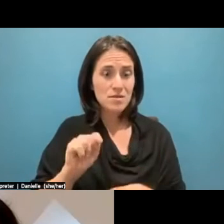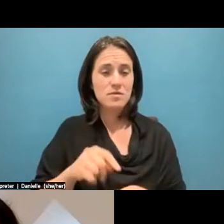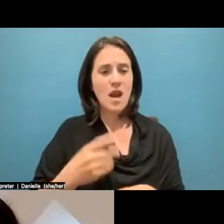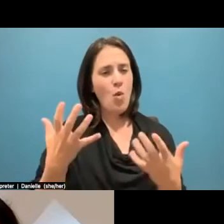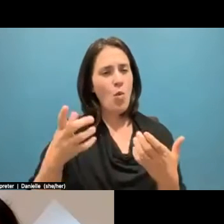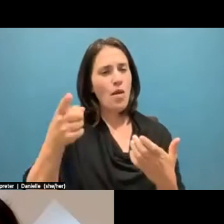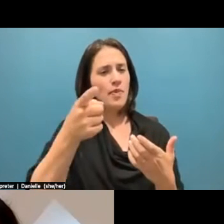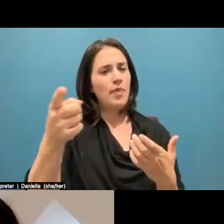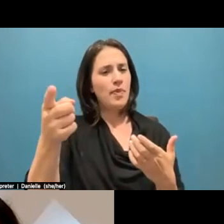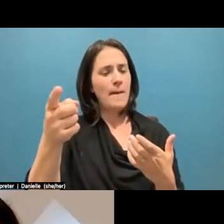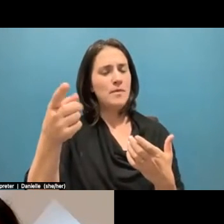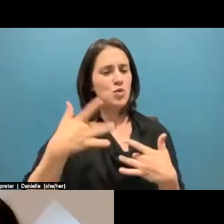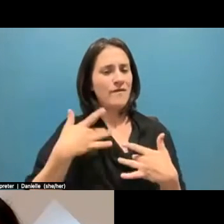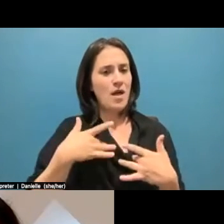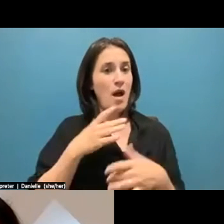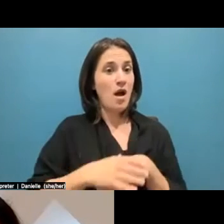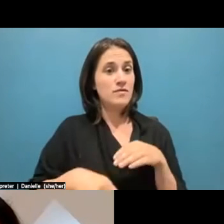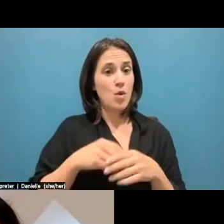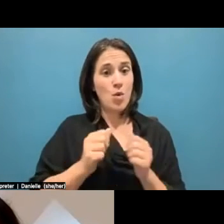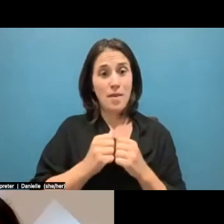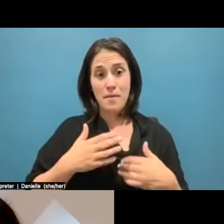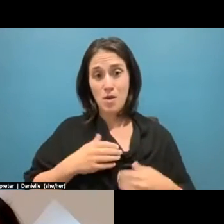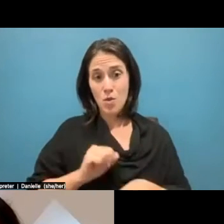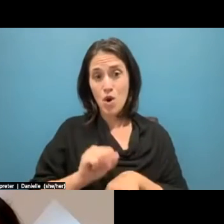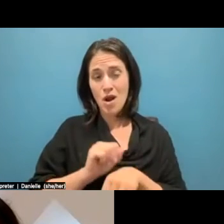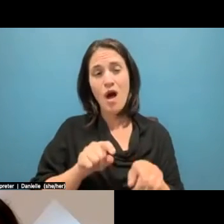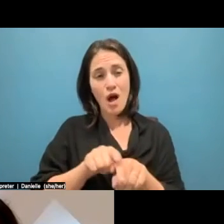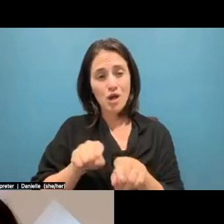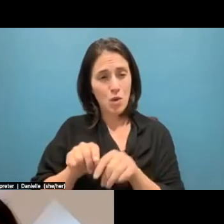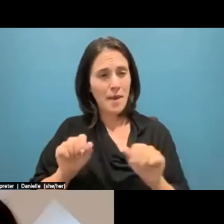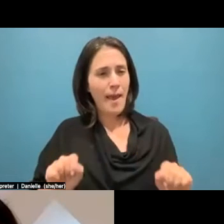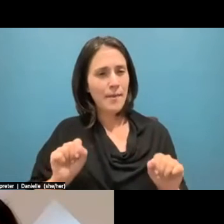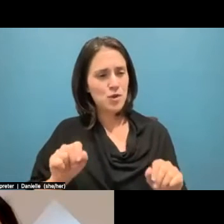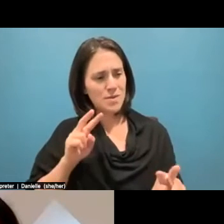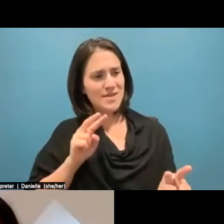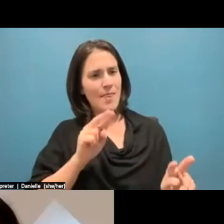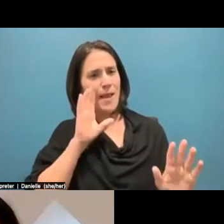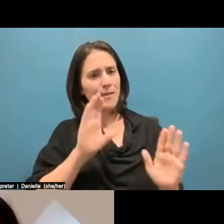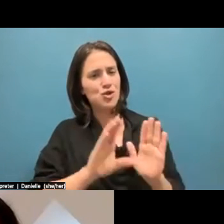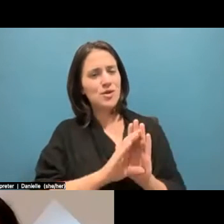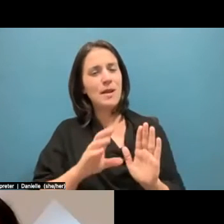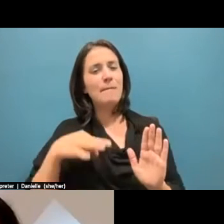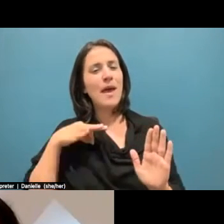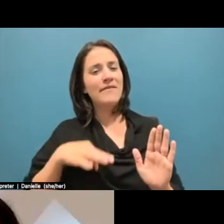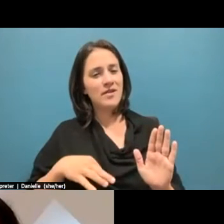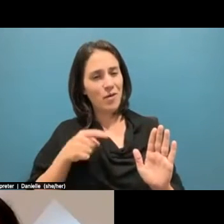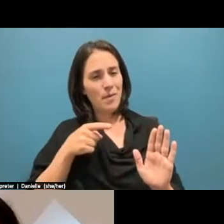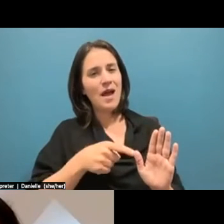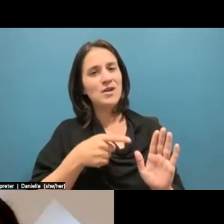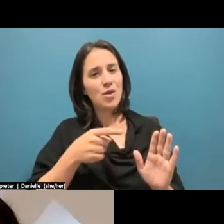comfortable with what I was doing, but also to be able to see the images and benefit from them throughout the process. But yeah, I mean, I think that,